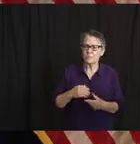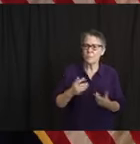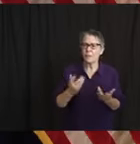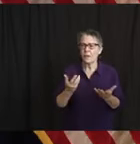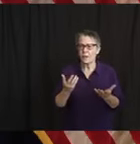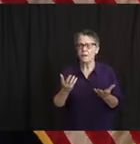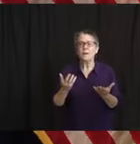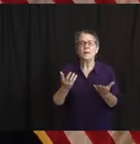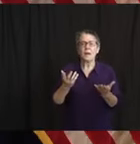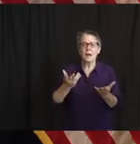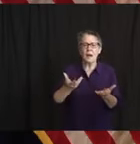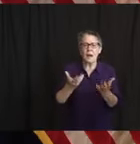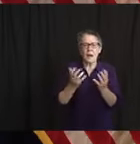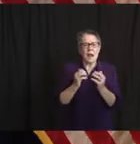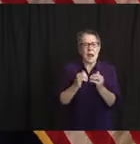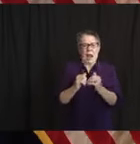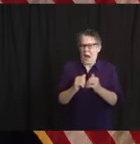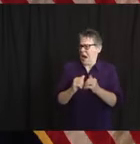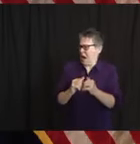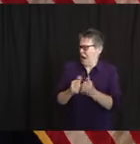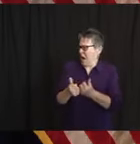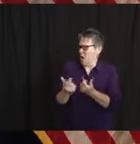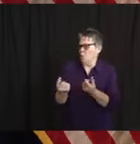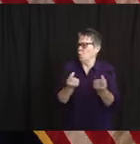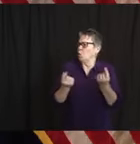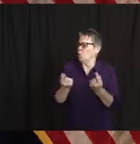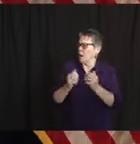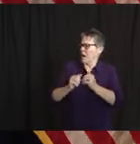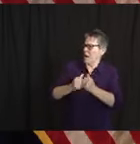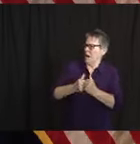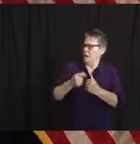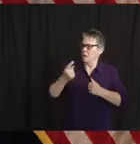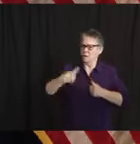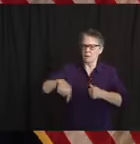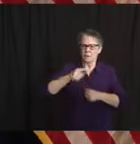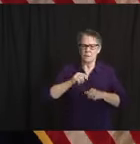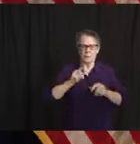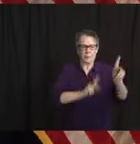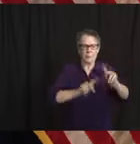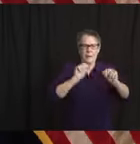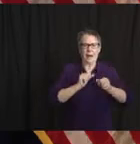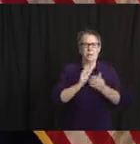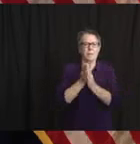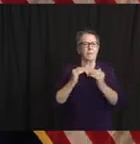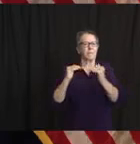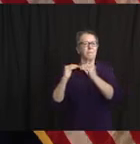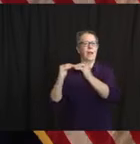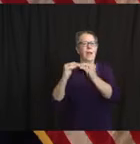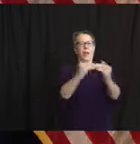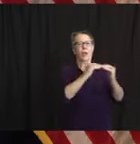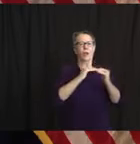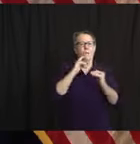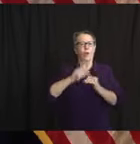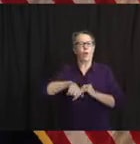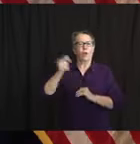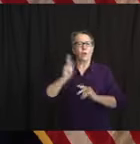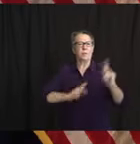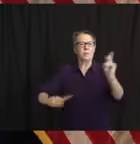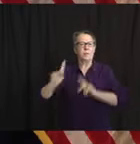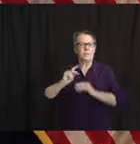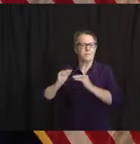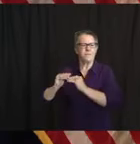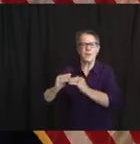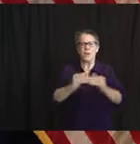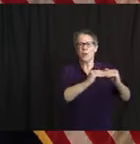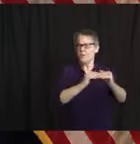I'll go quickly. In terms of have we gone too far, or I would just say emphatically